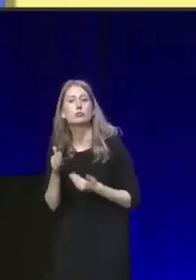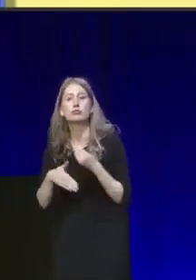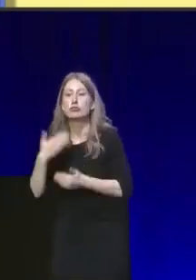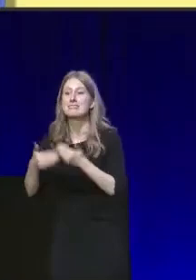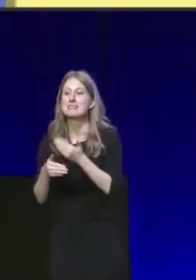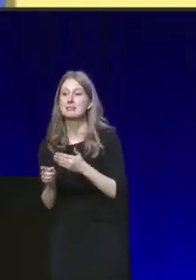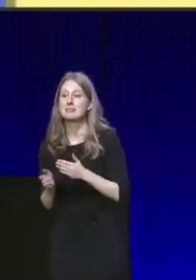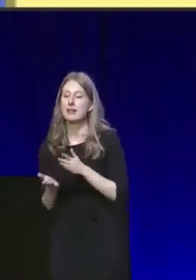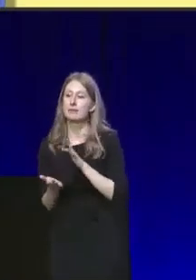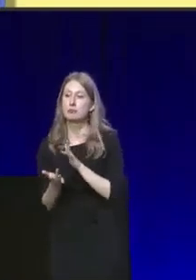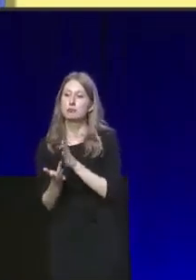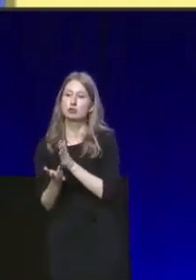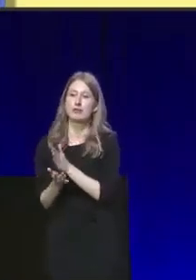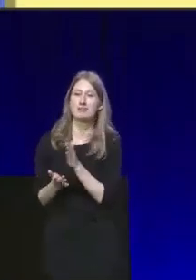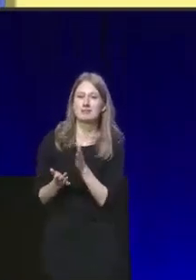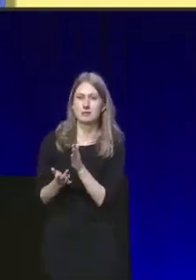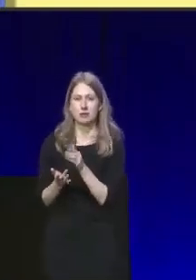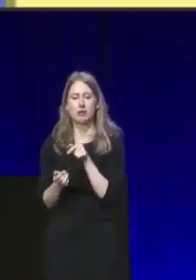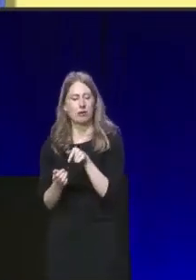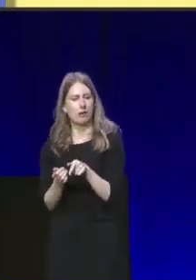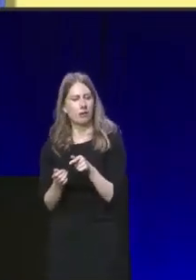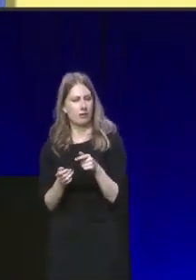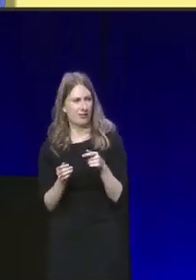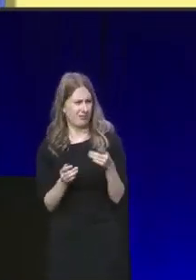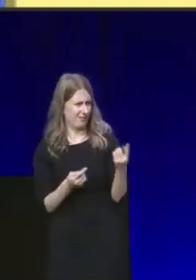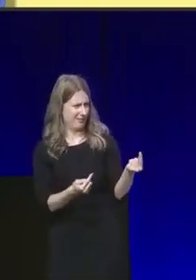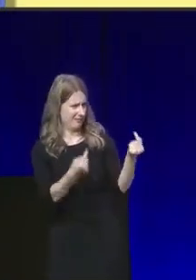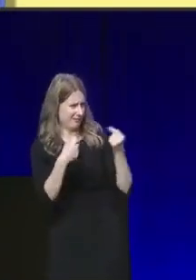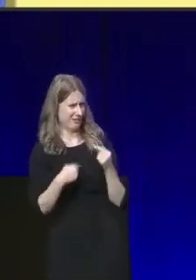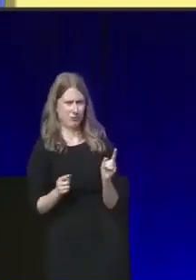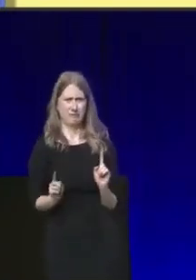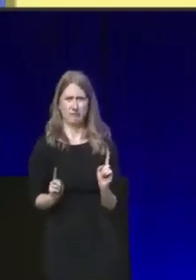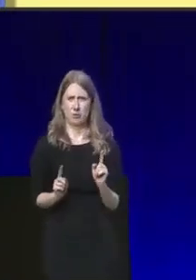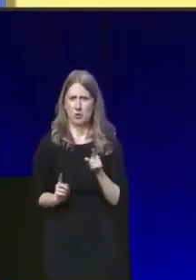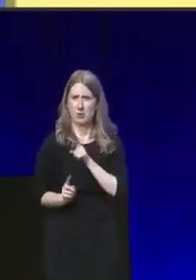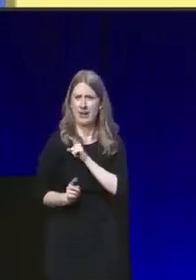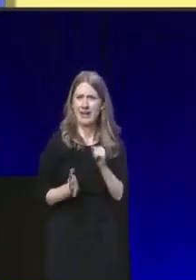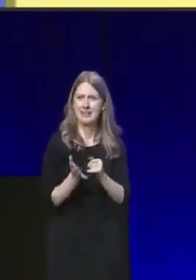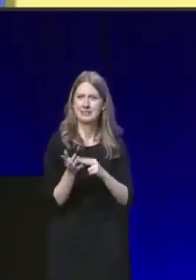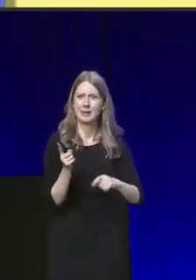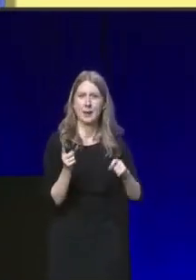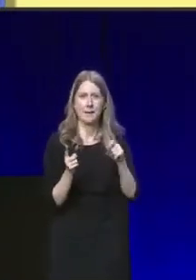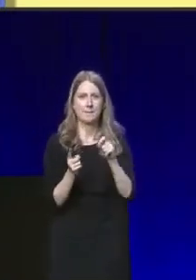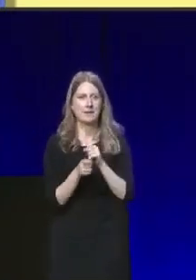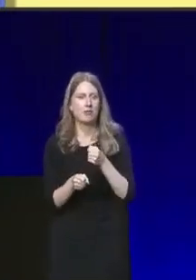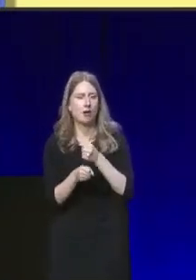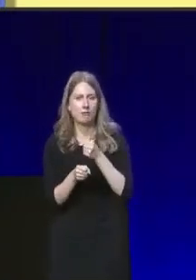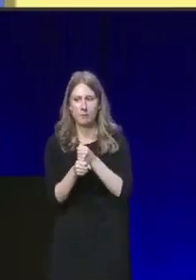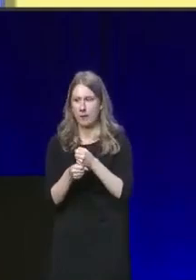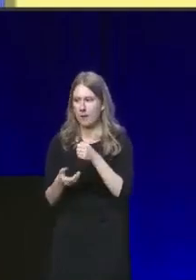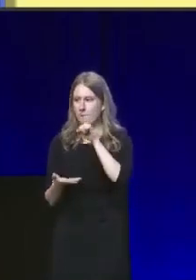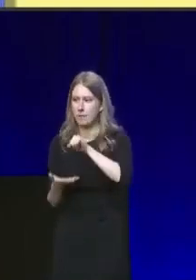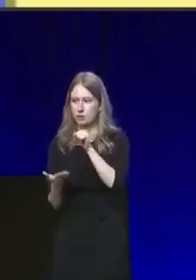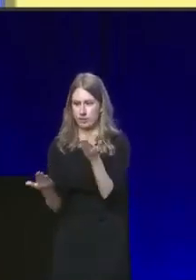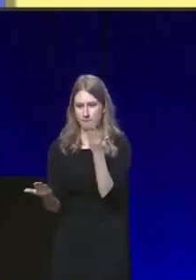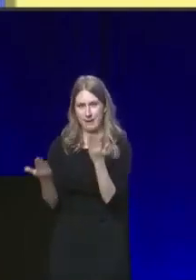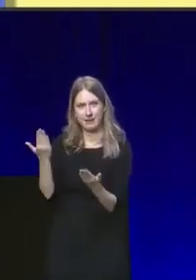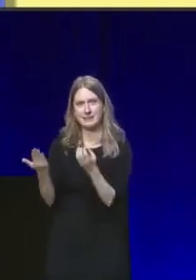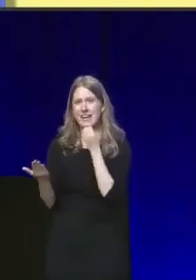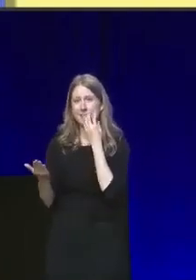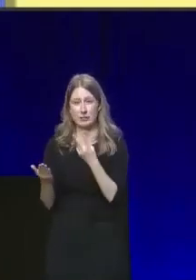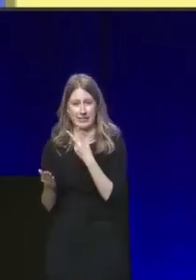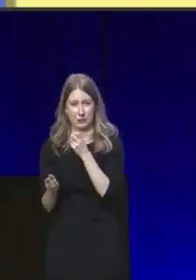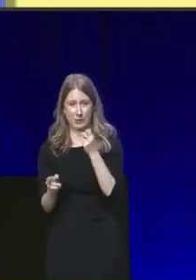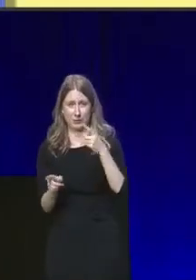agenda. It was a rather baseless attack, given that the SNP government has balanced the budget every single year since 2007.